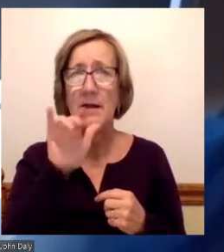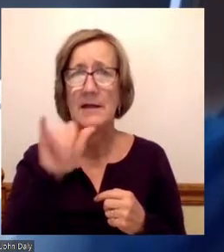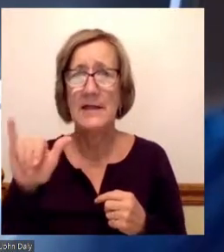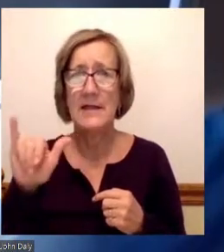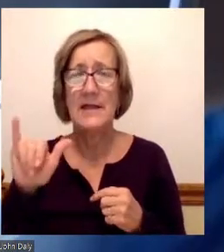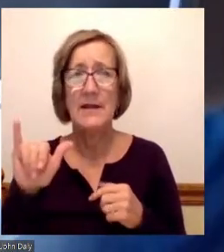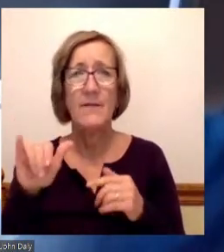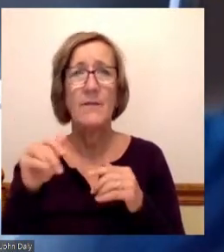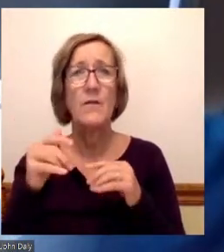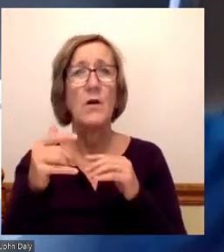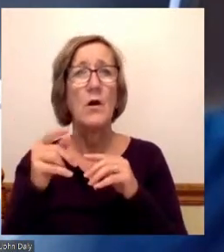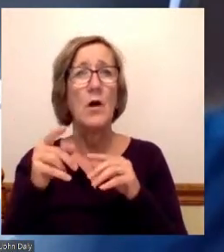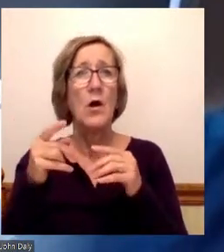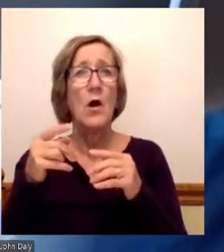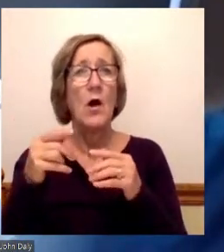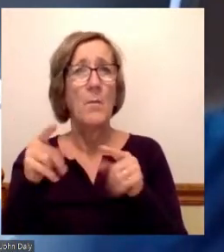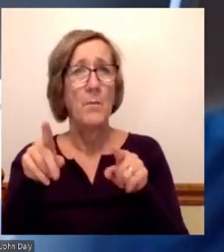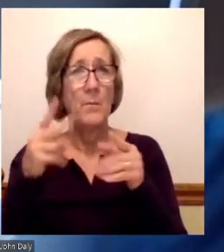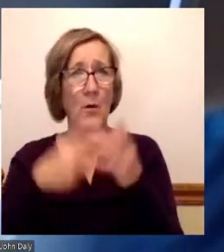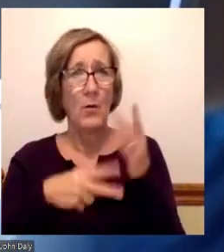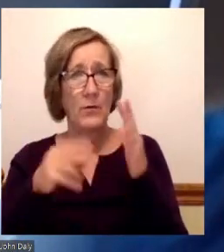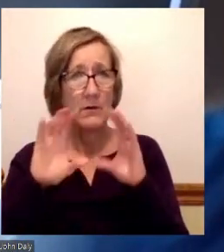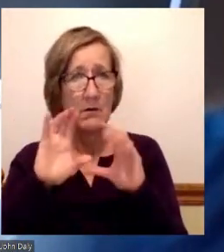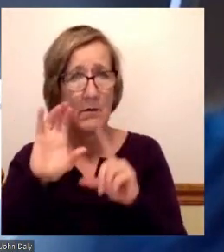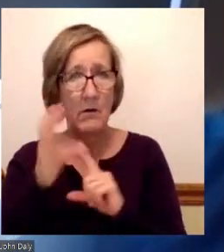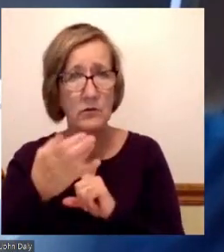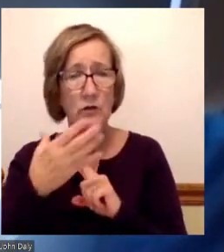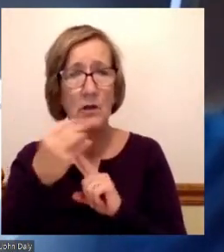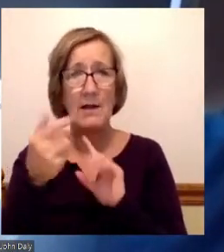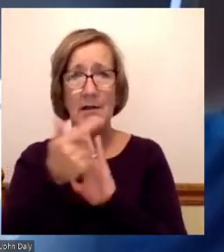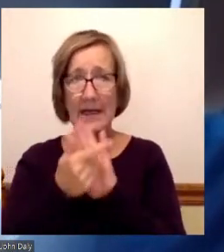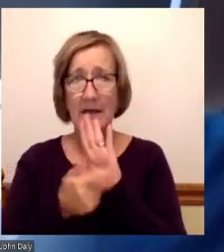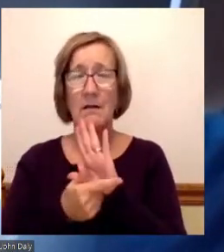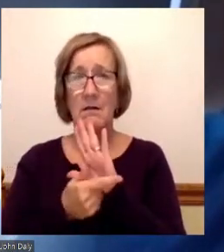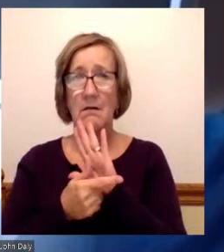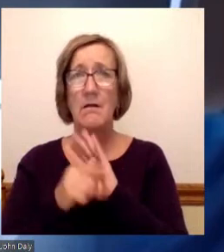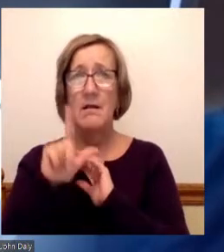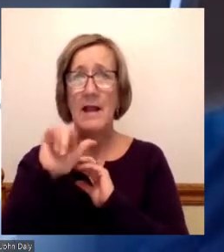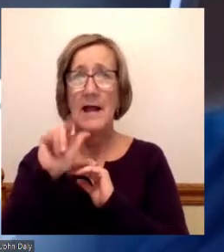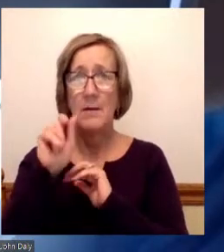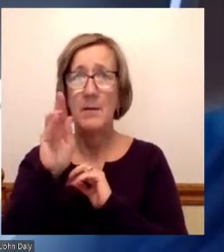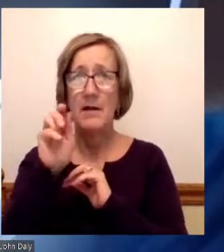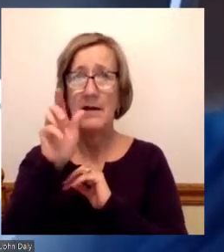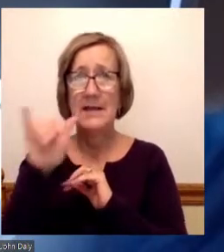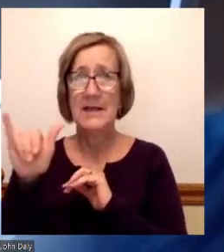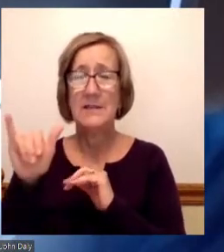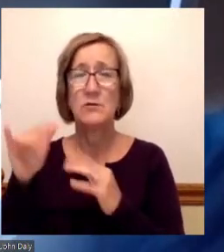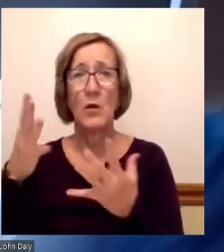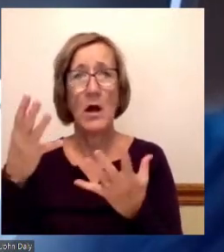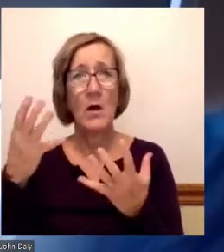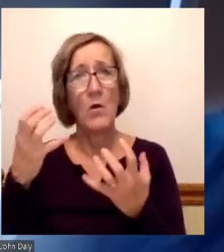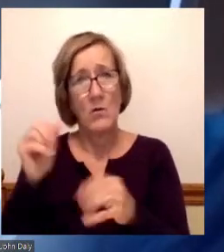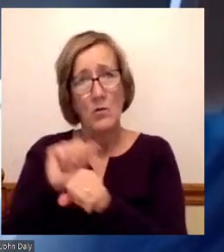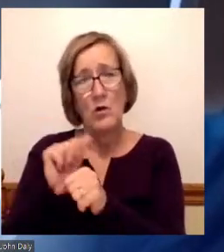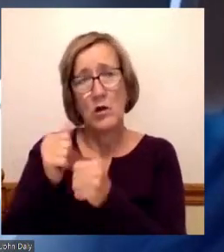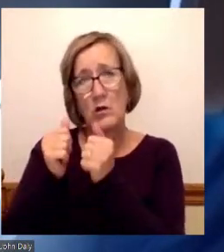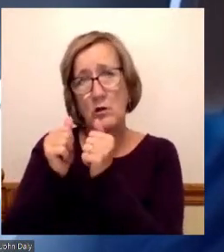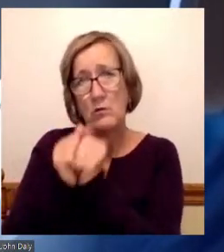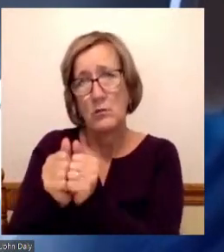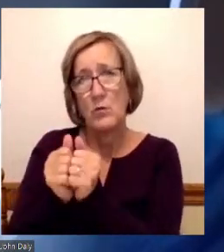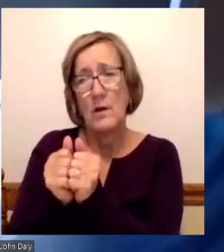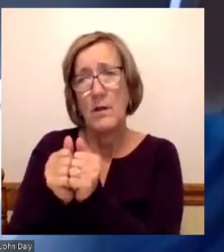legal and financial sense. So I would want to work closely with the administration to ensure the continuance of the